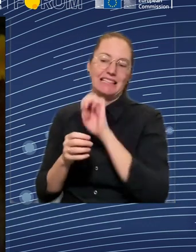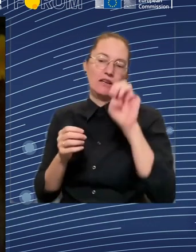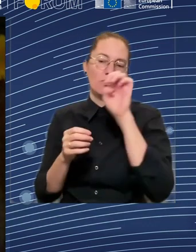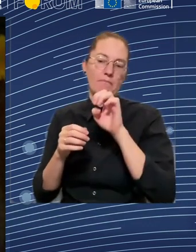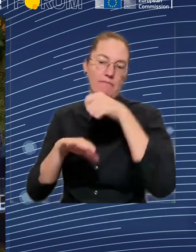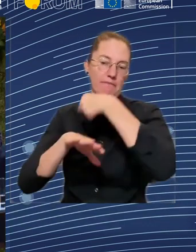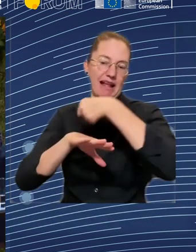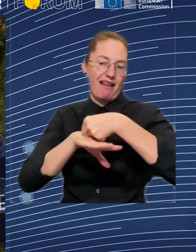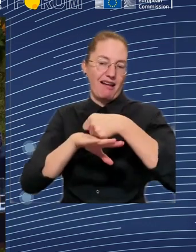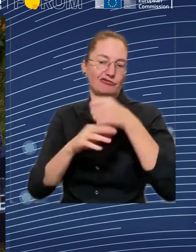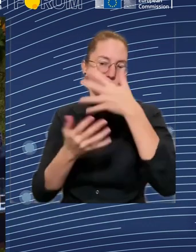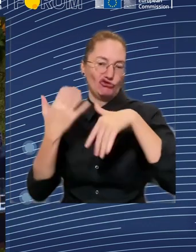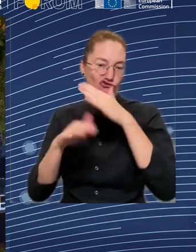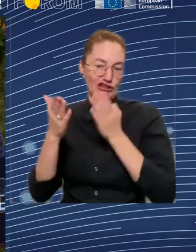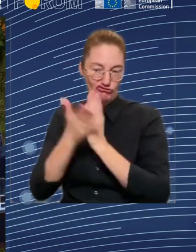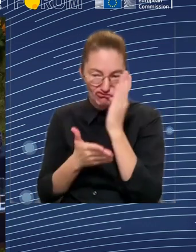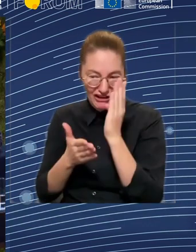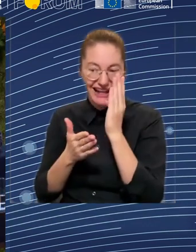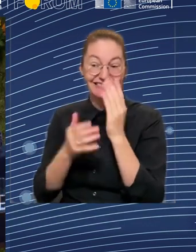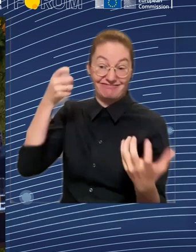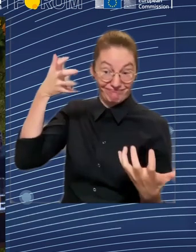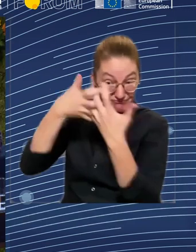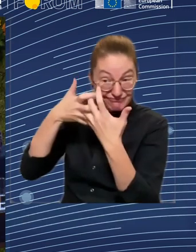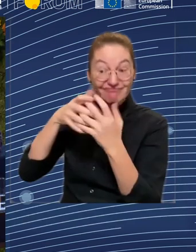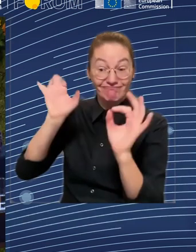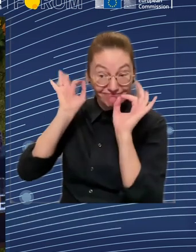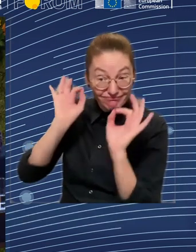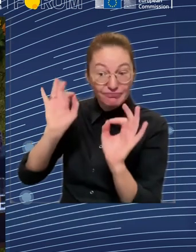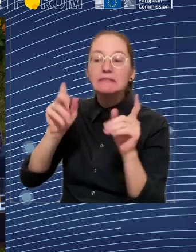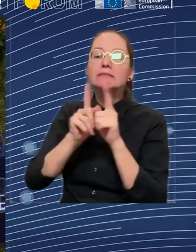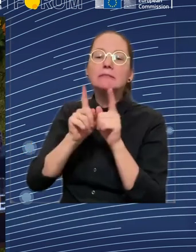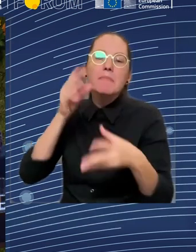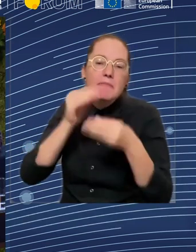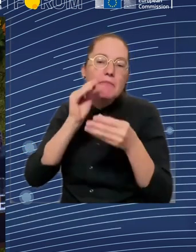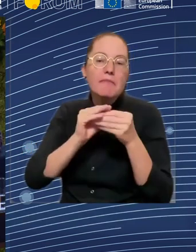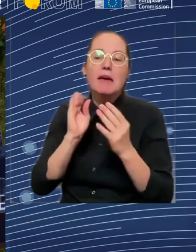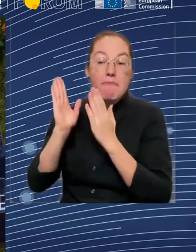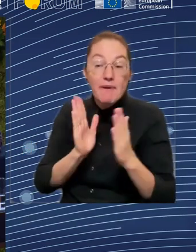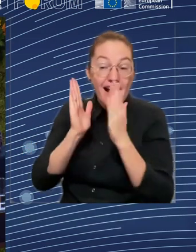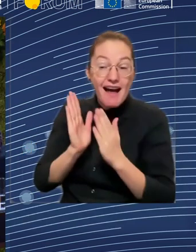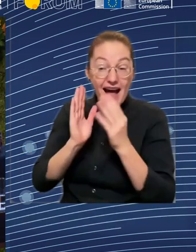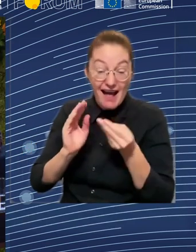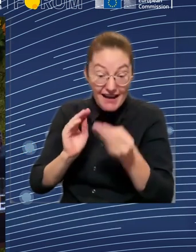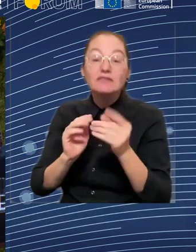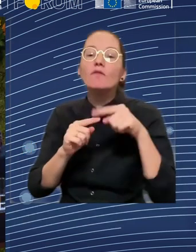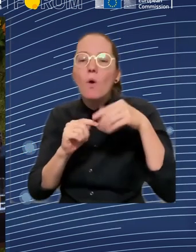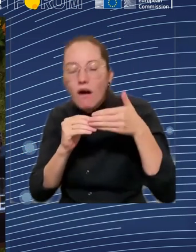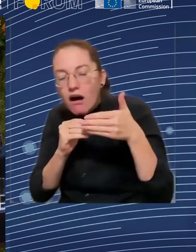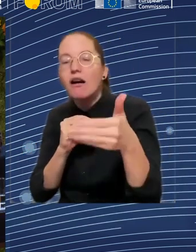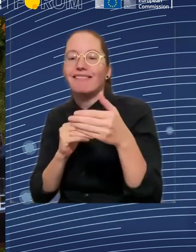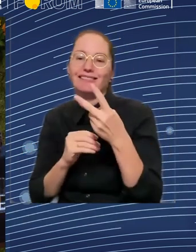And this means, in order to translate the mission of the social pillars is that